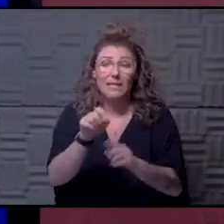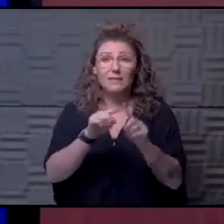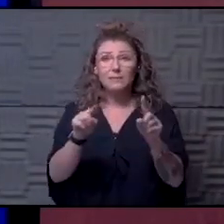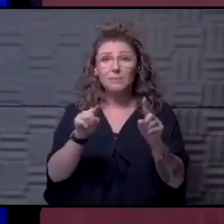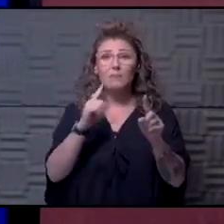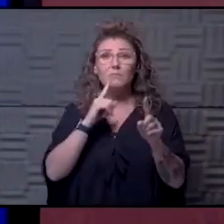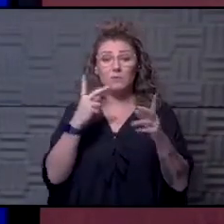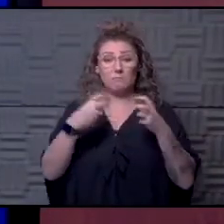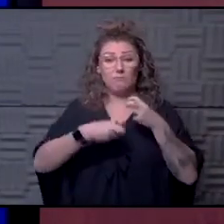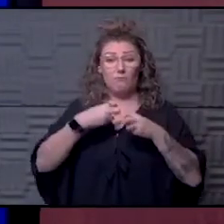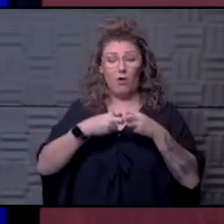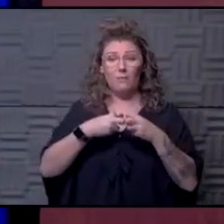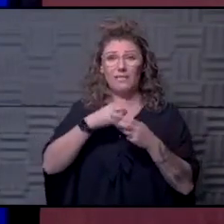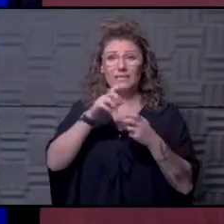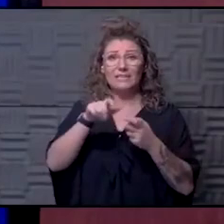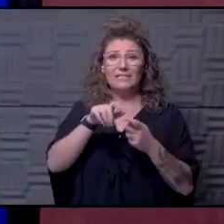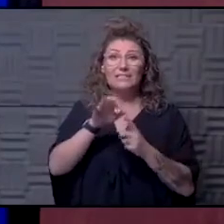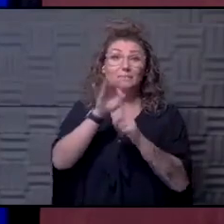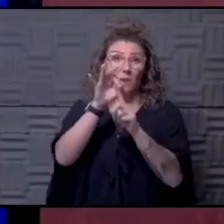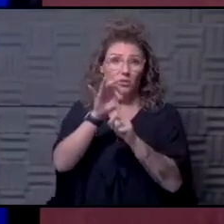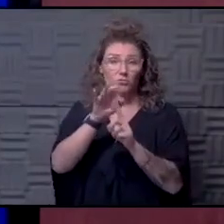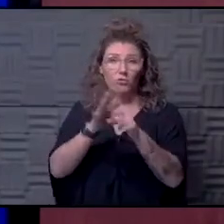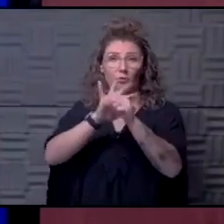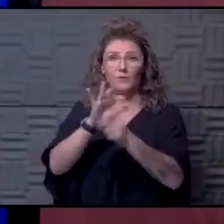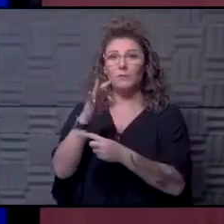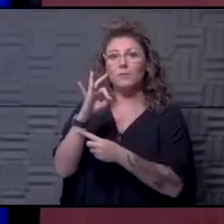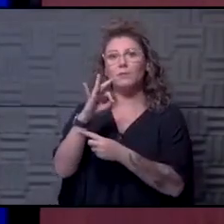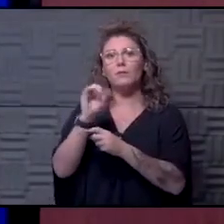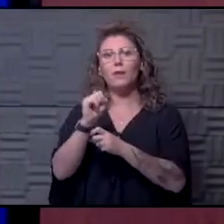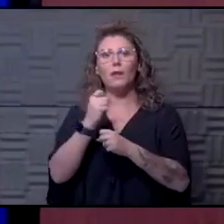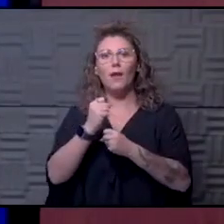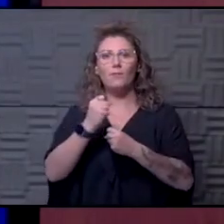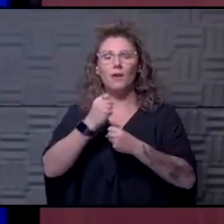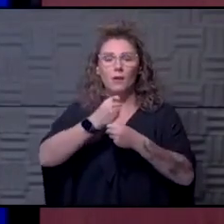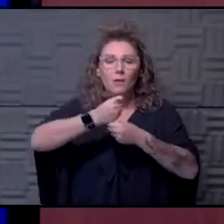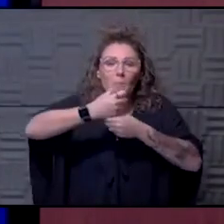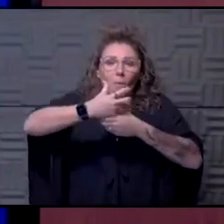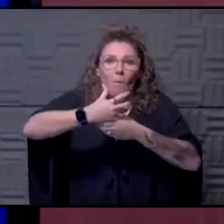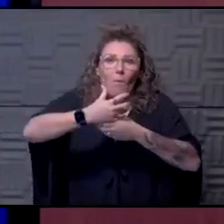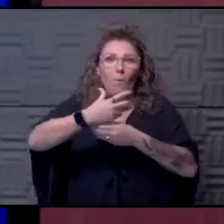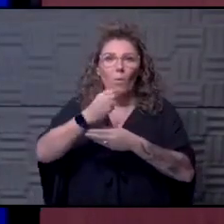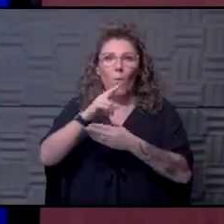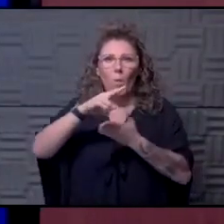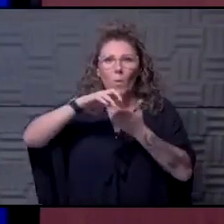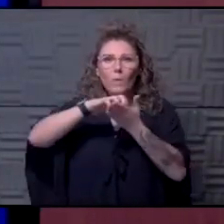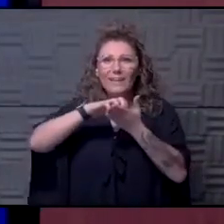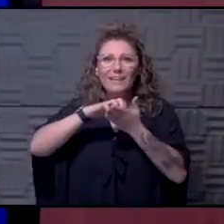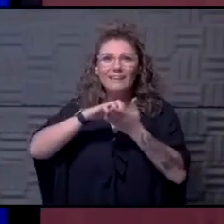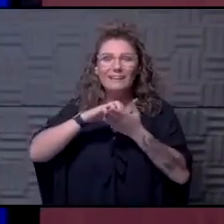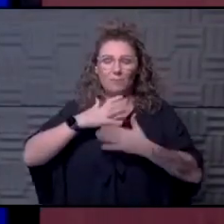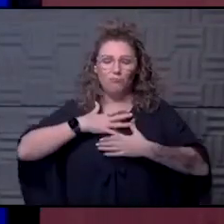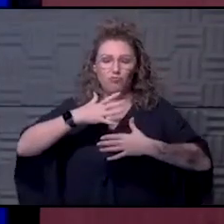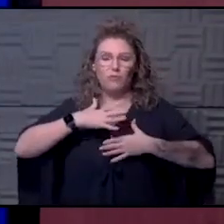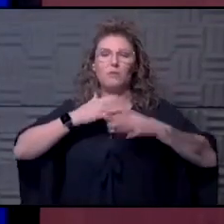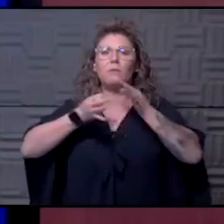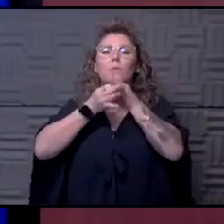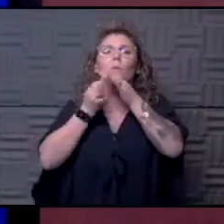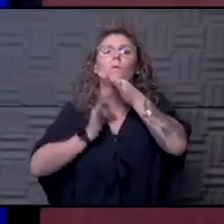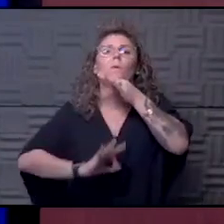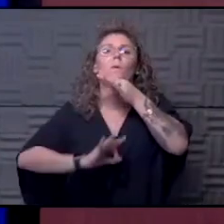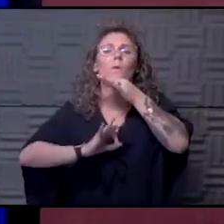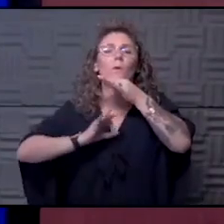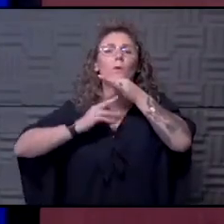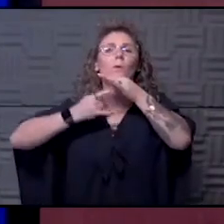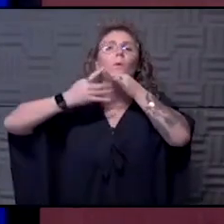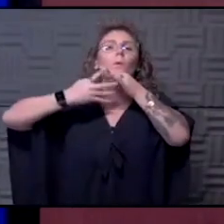is that especially with COVID-19, there can be inflammation, there can be weakening of the airway from that. And as a result, you can get damage to the